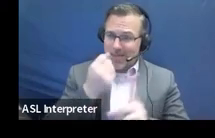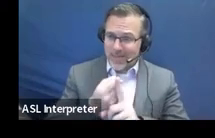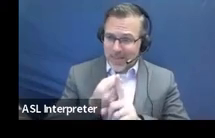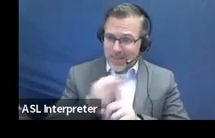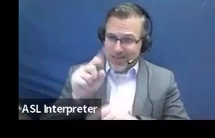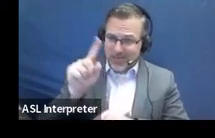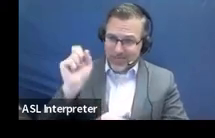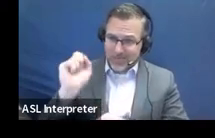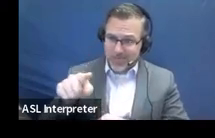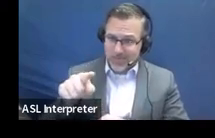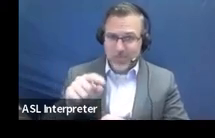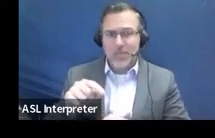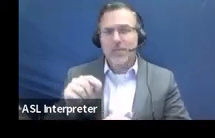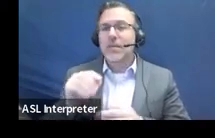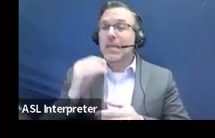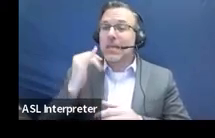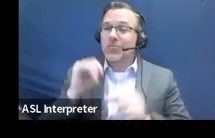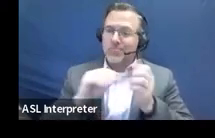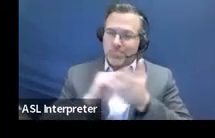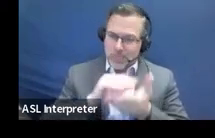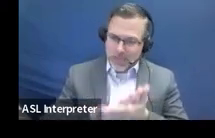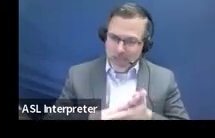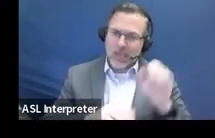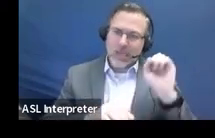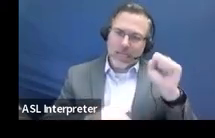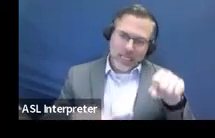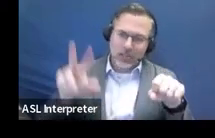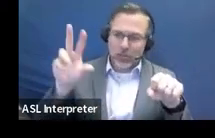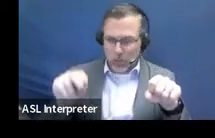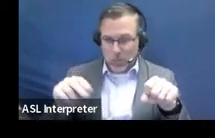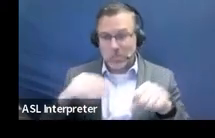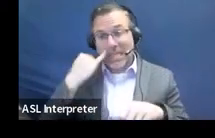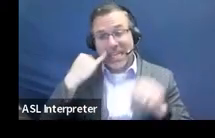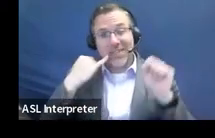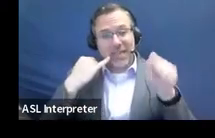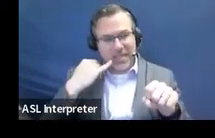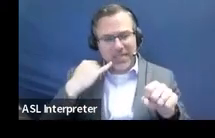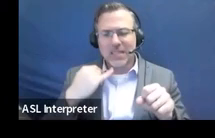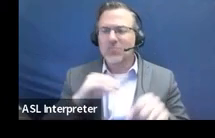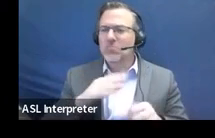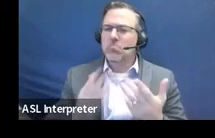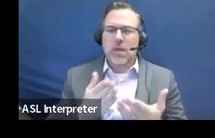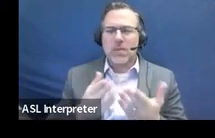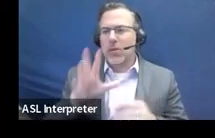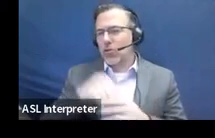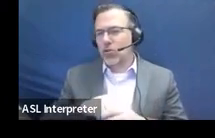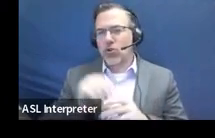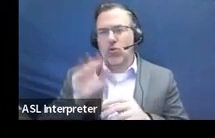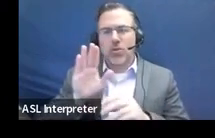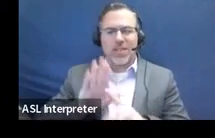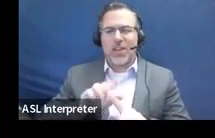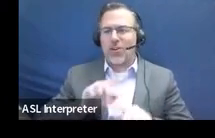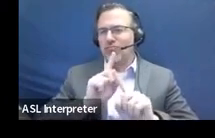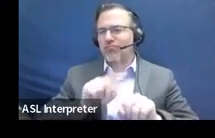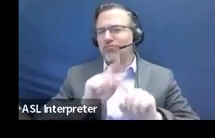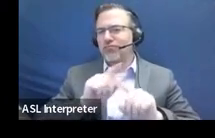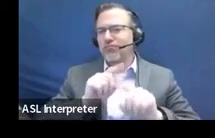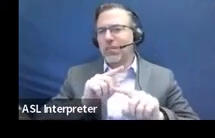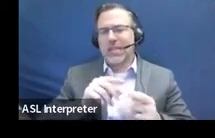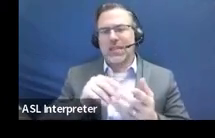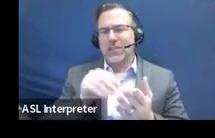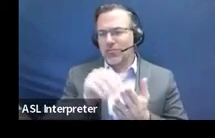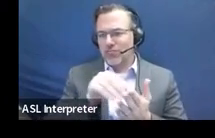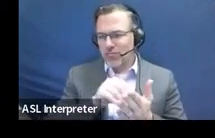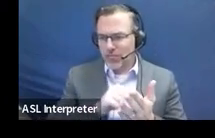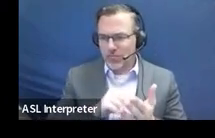want to include data sources such as attendance records. So either putting their attendance, if they've been there